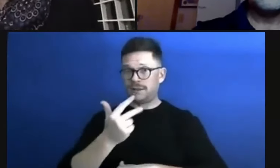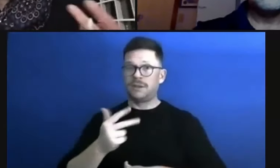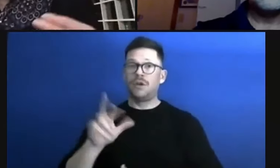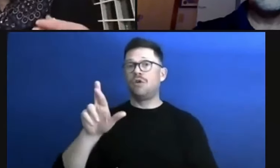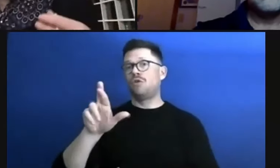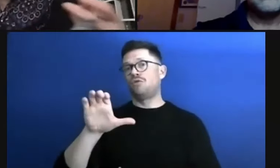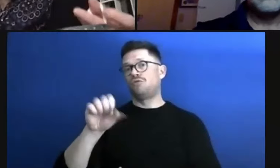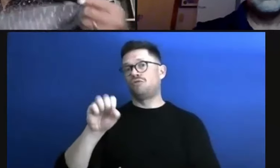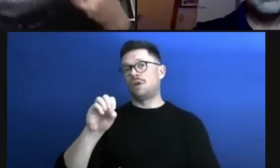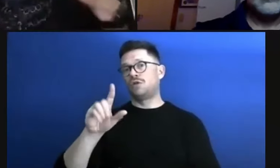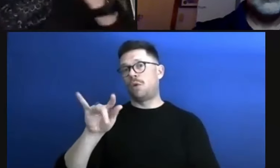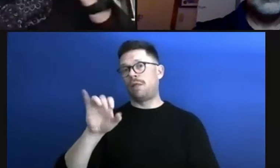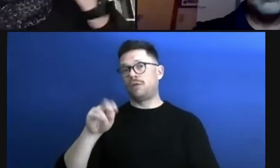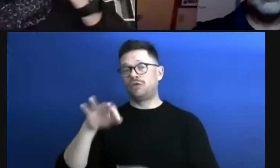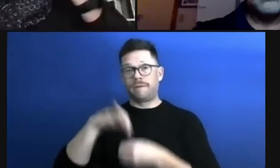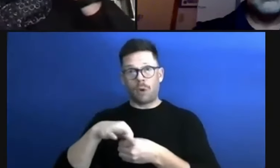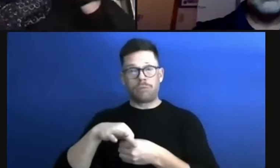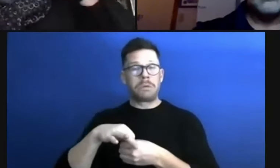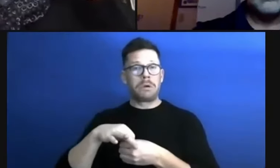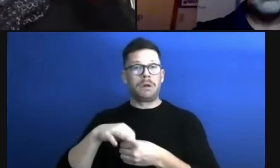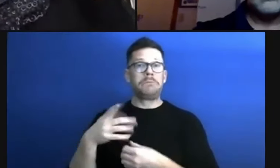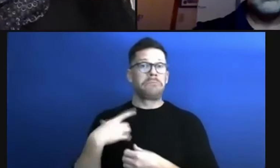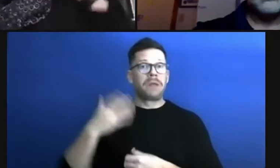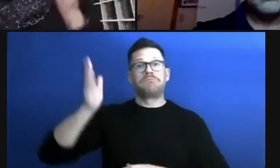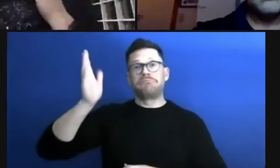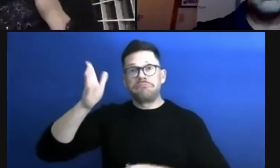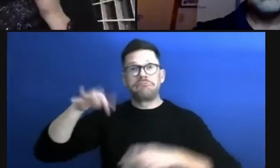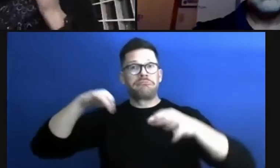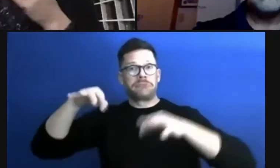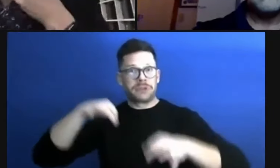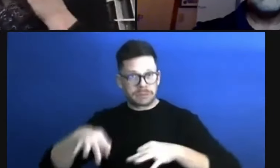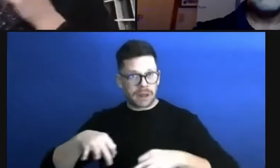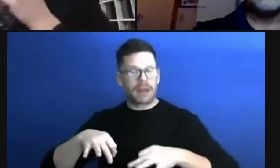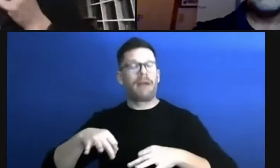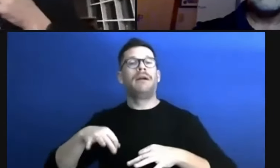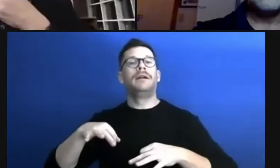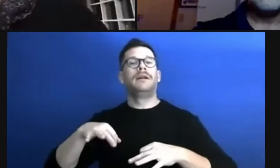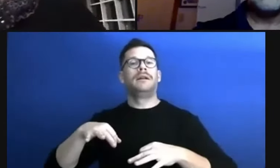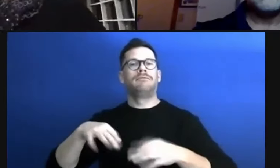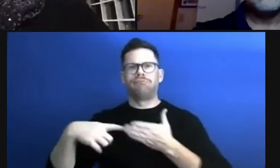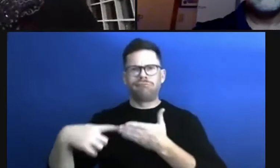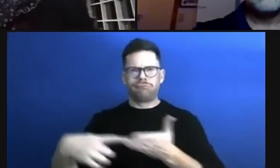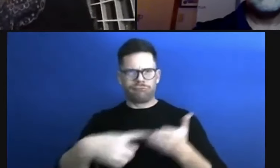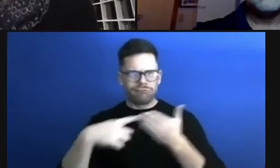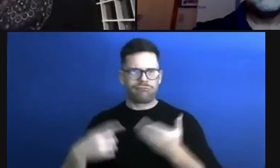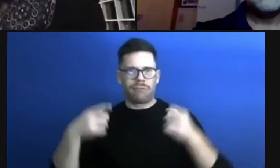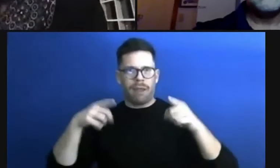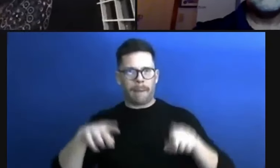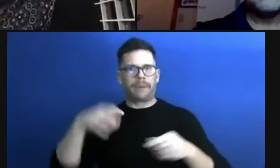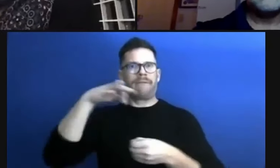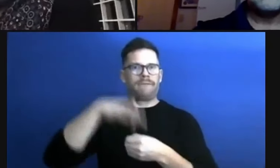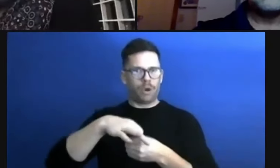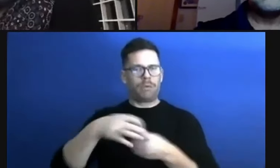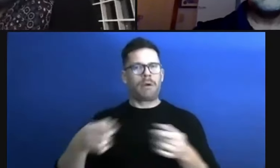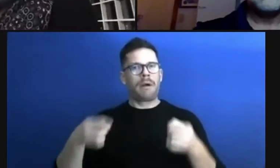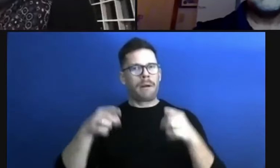resolution that comes up. It's explained by the, uh, the maker of the resolution. A discussion takes place. The vote takes place. And they